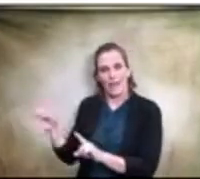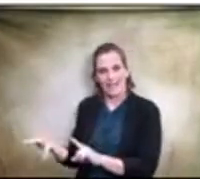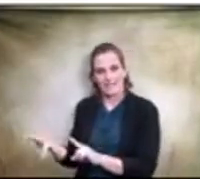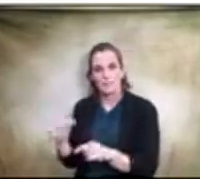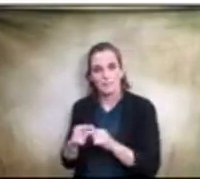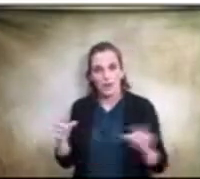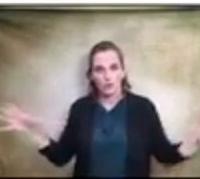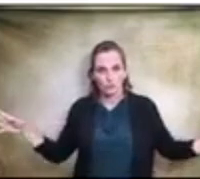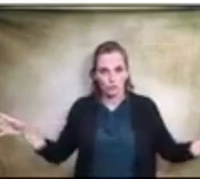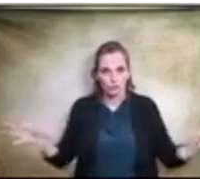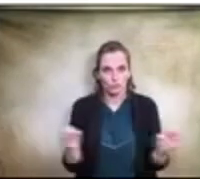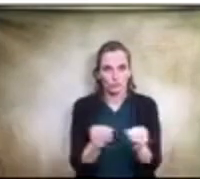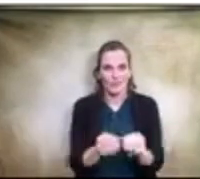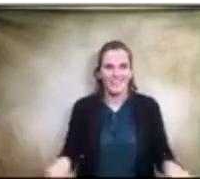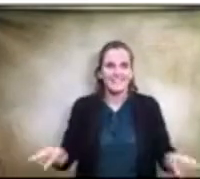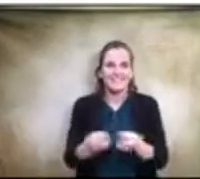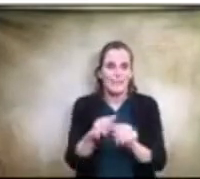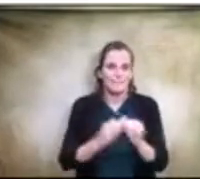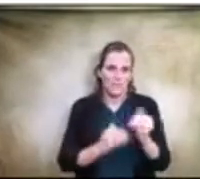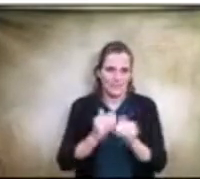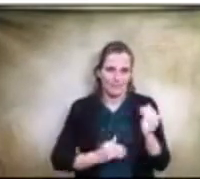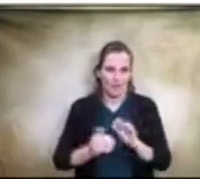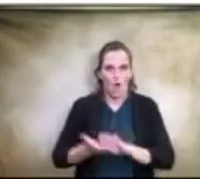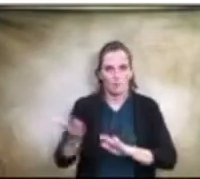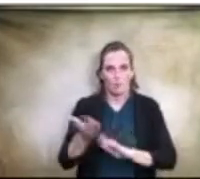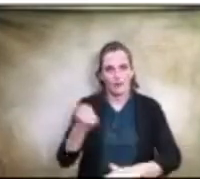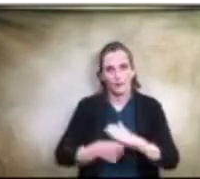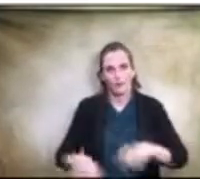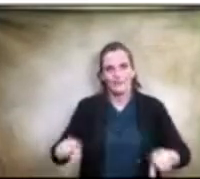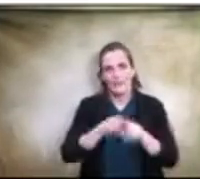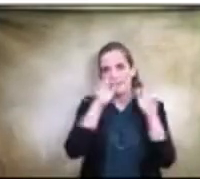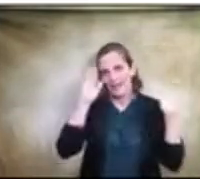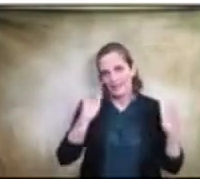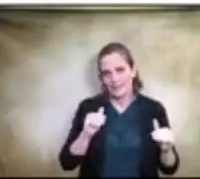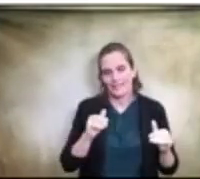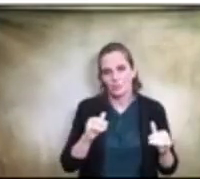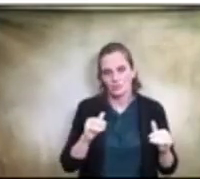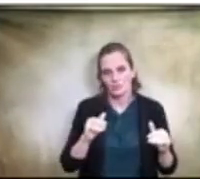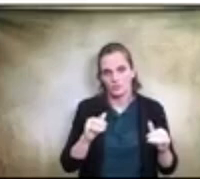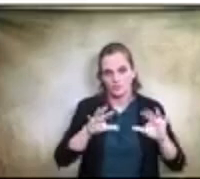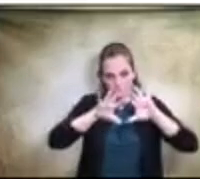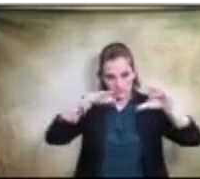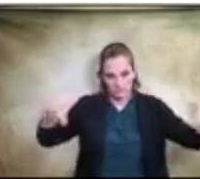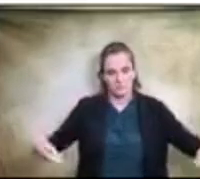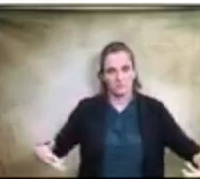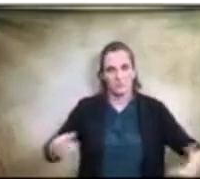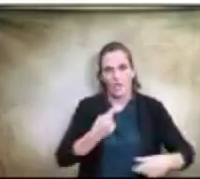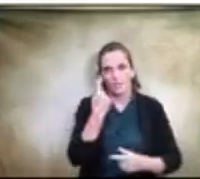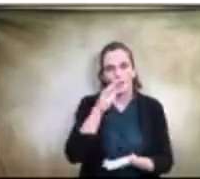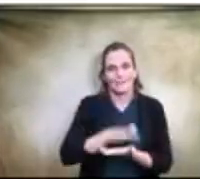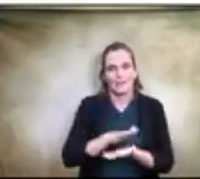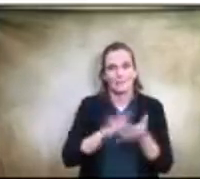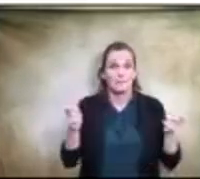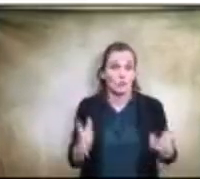the same building operating under the same expectations that are laid out by that one campus administrator. And